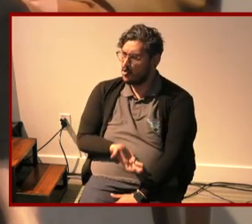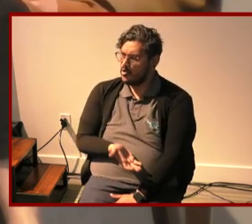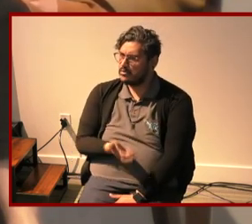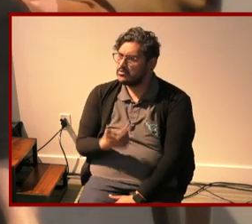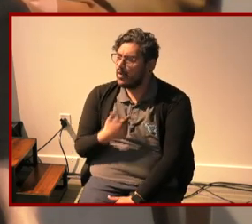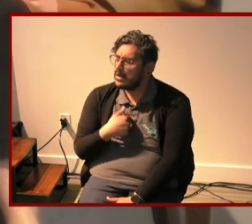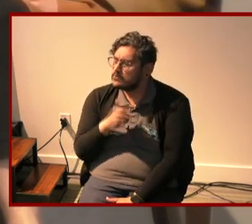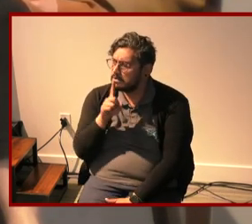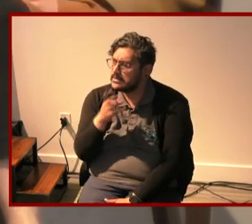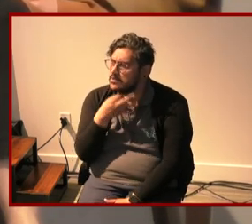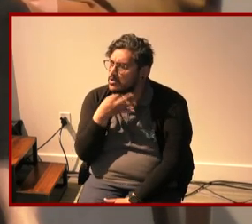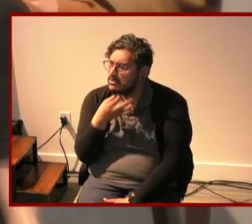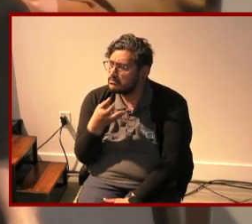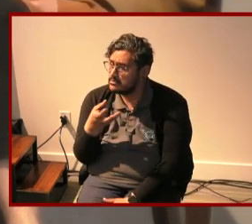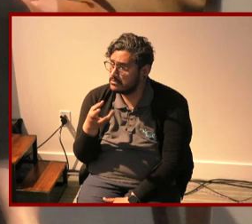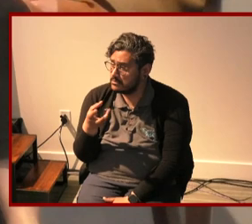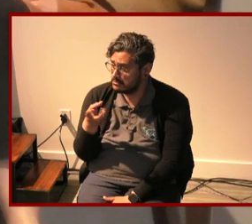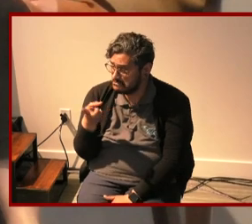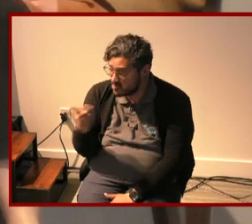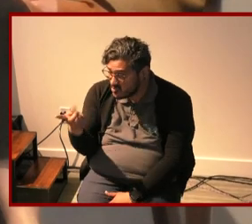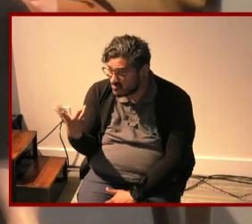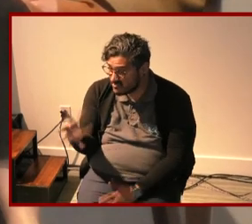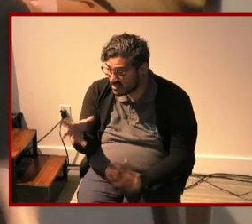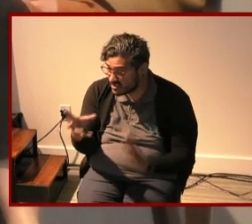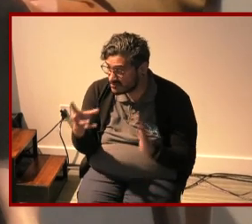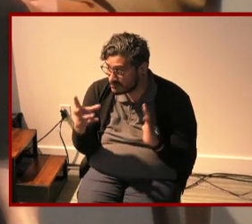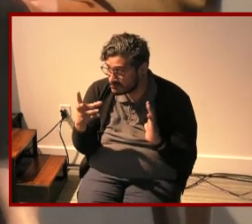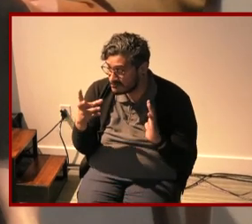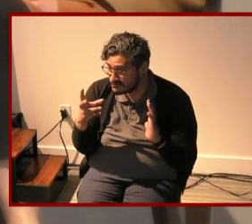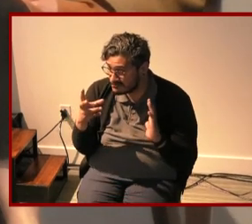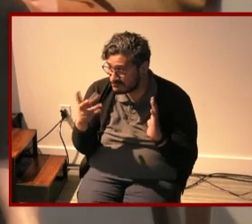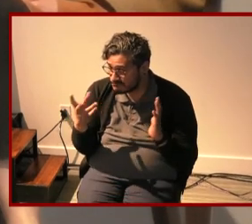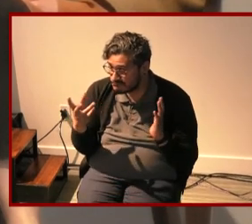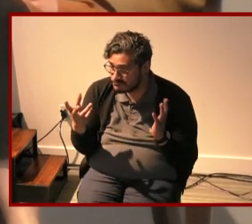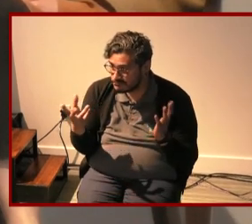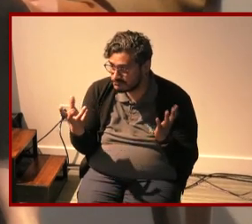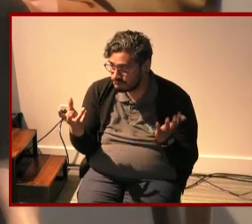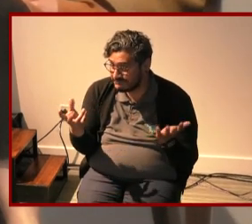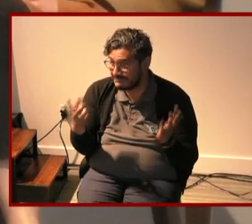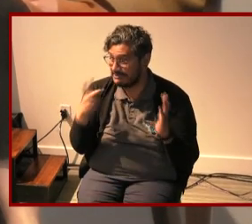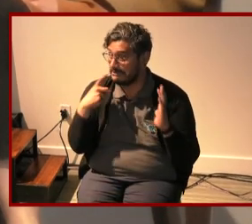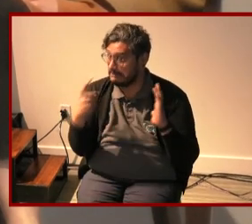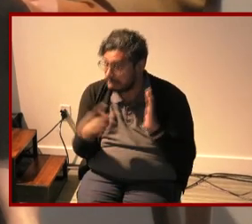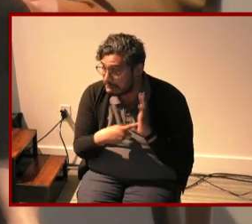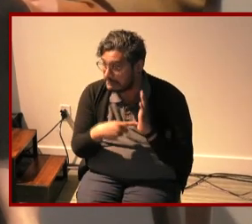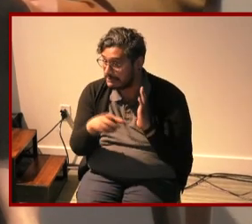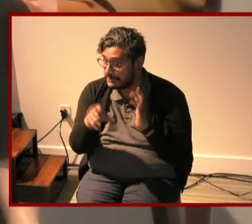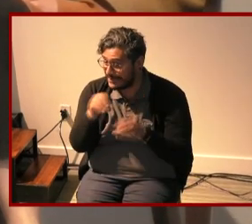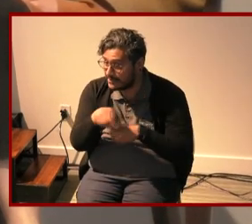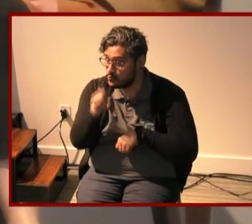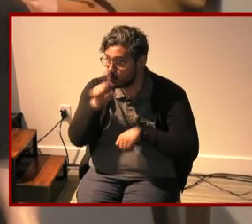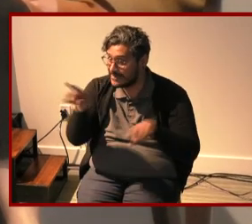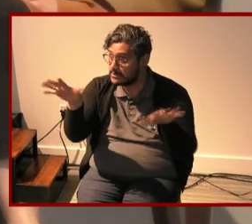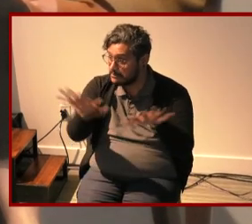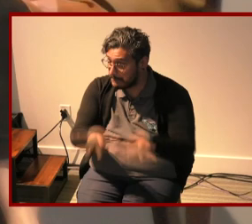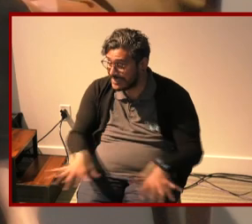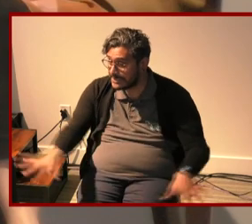if you have seen this in real spaces where